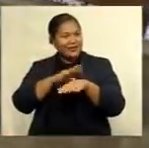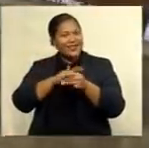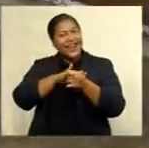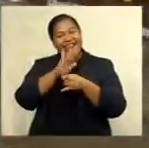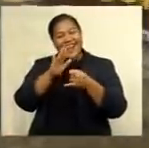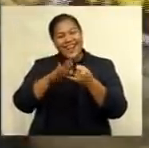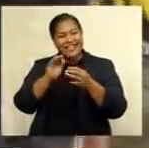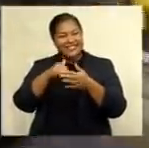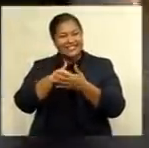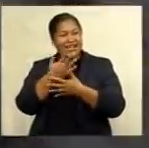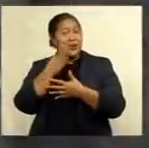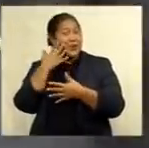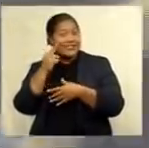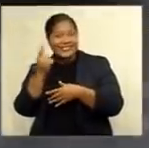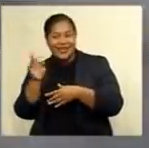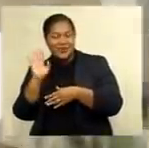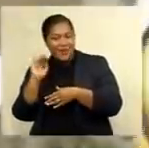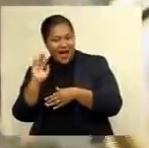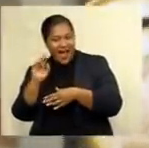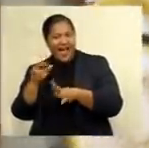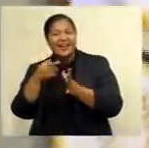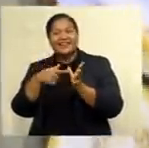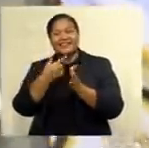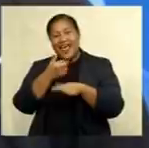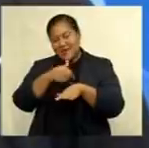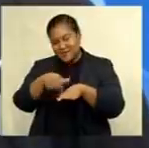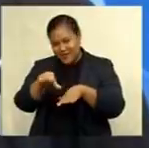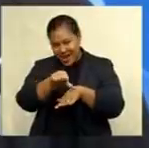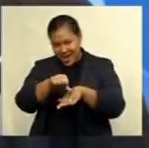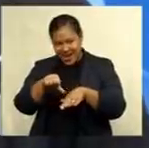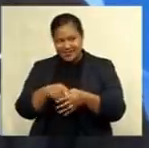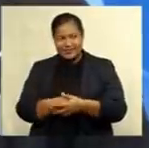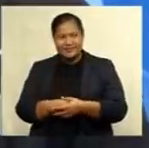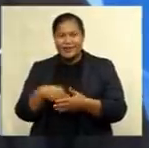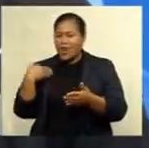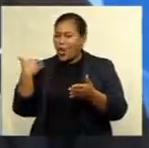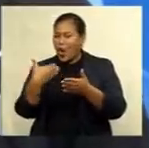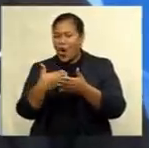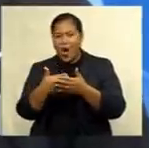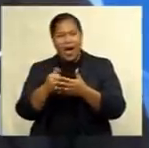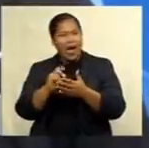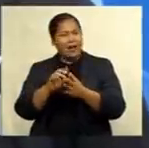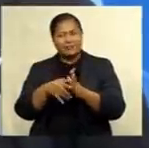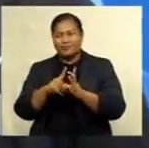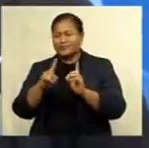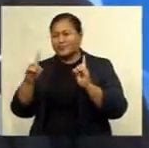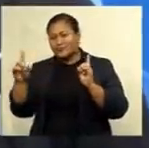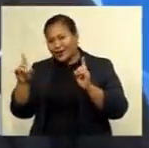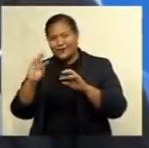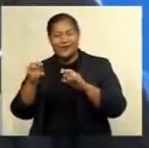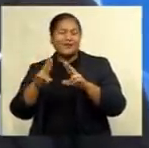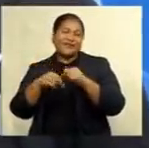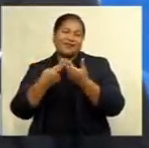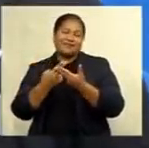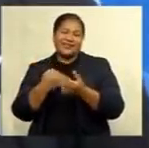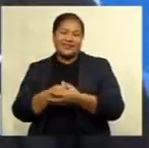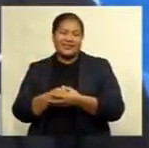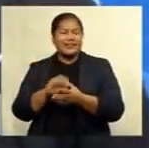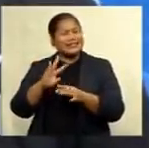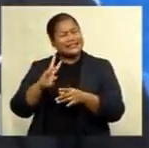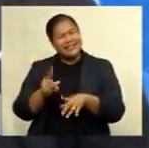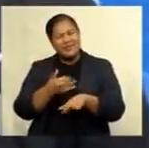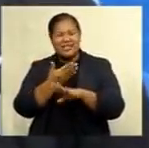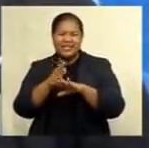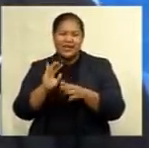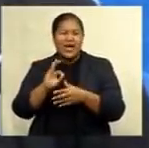to them in April. It's the longest I've been away from my family so it's something new and I just want to